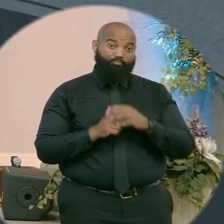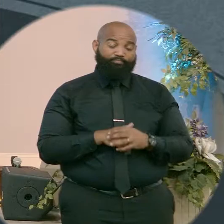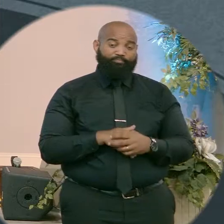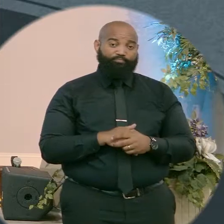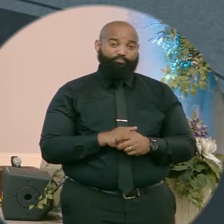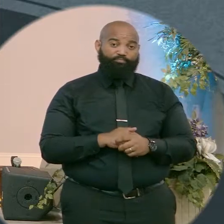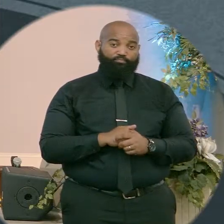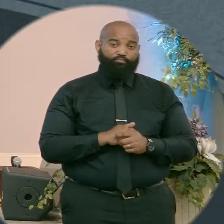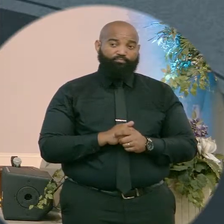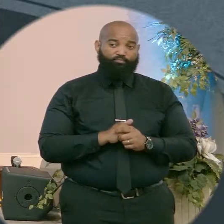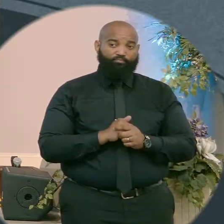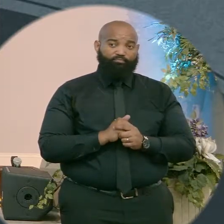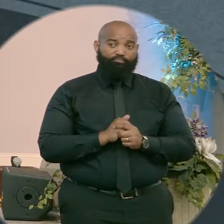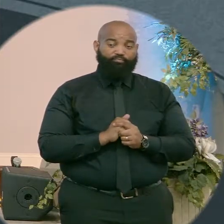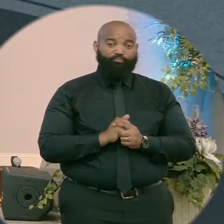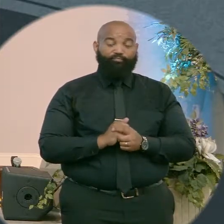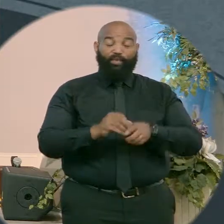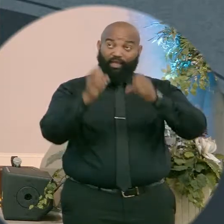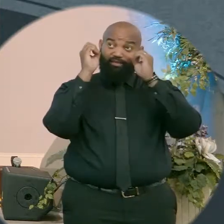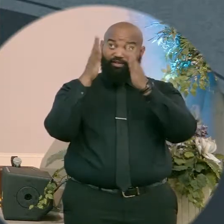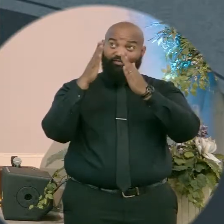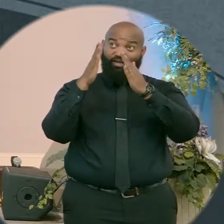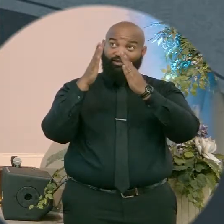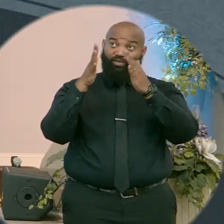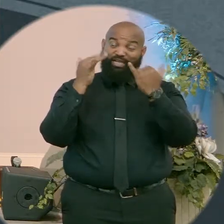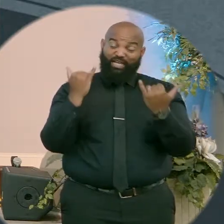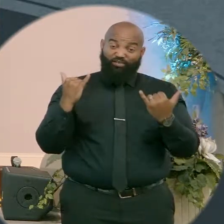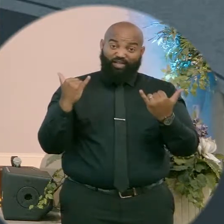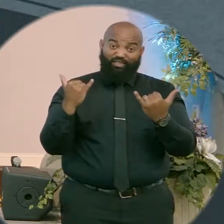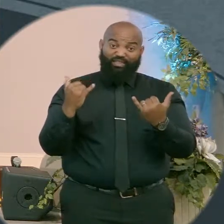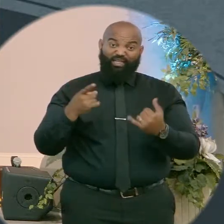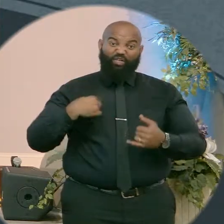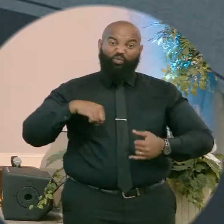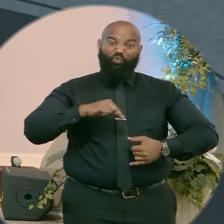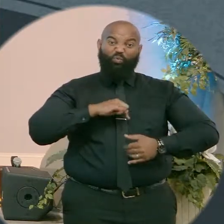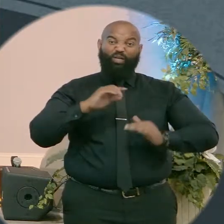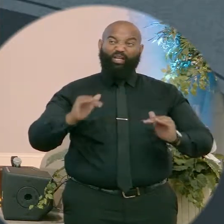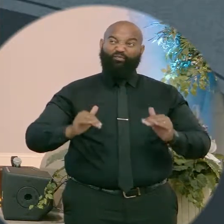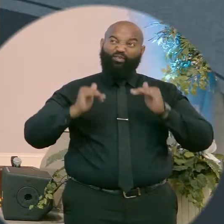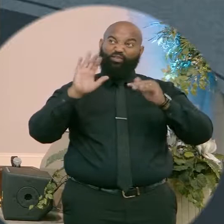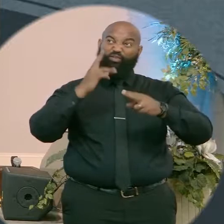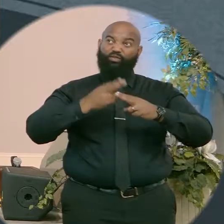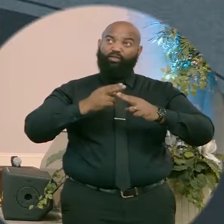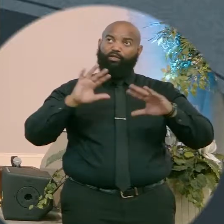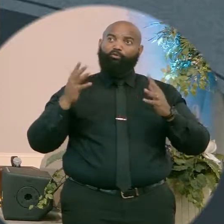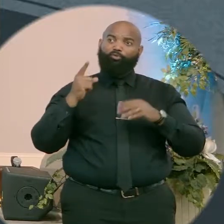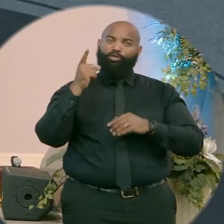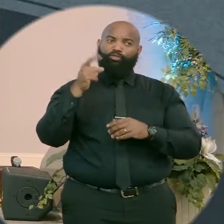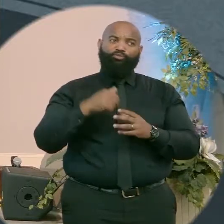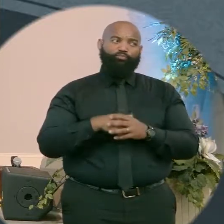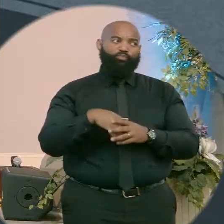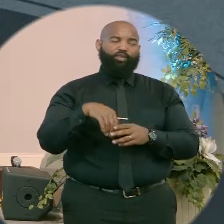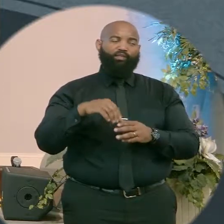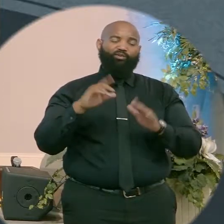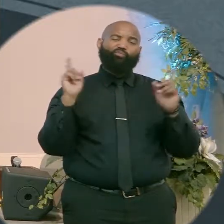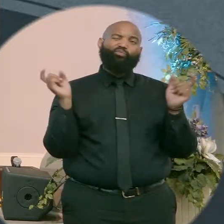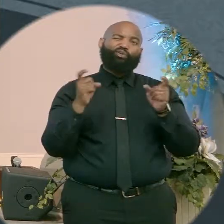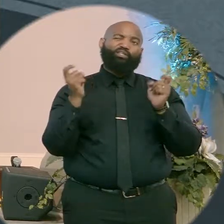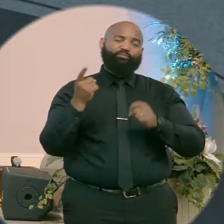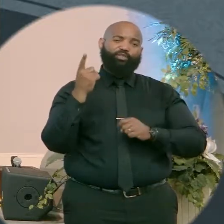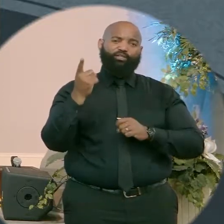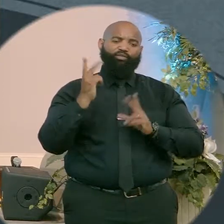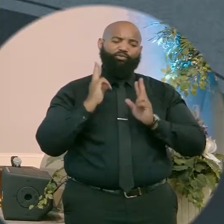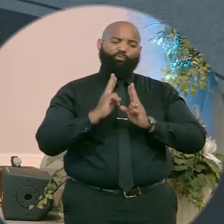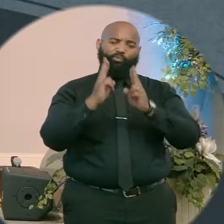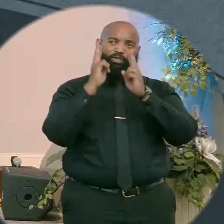Let's pray, Heavenly Father, God, even in this moment, as we have lifted your name and we praise you and we celebrate you